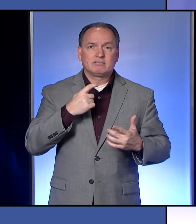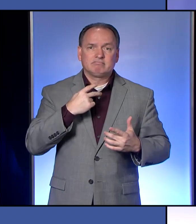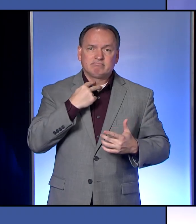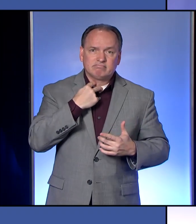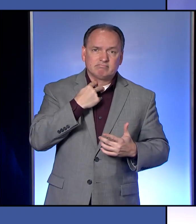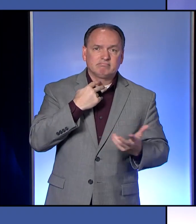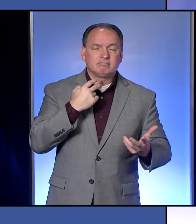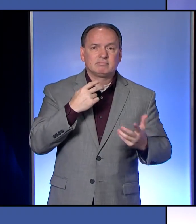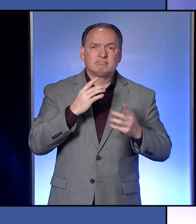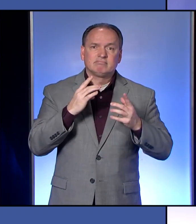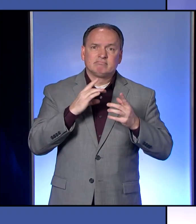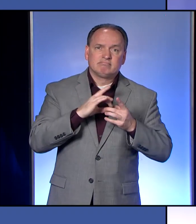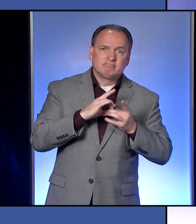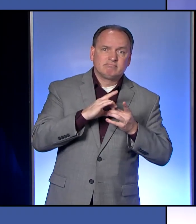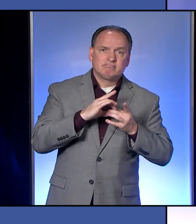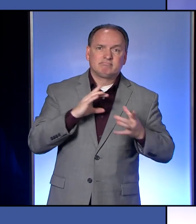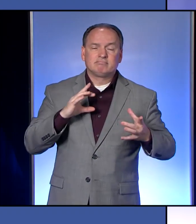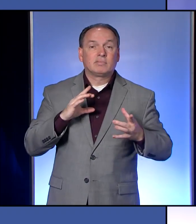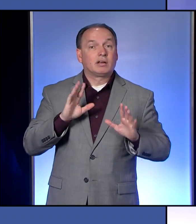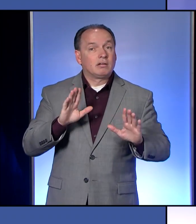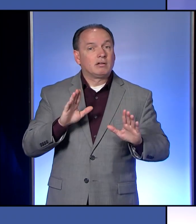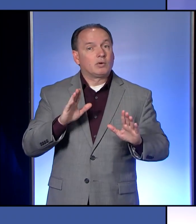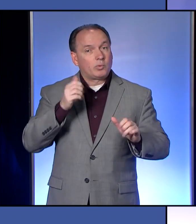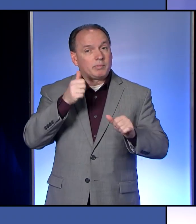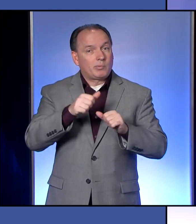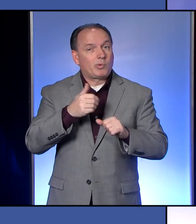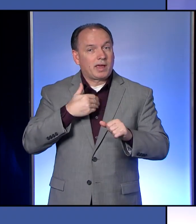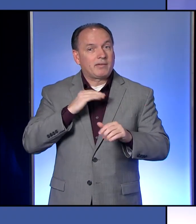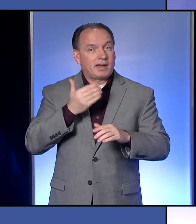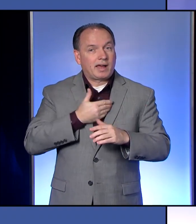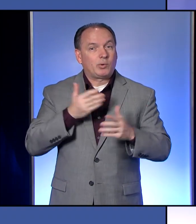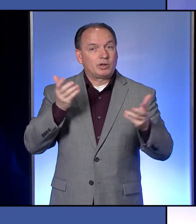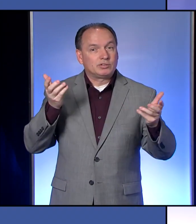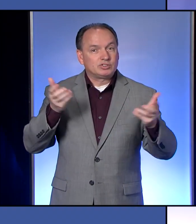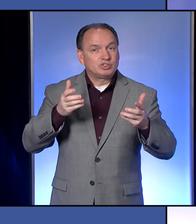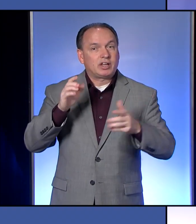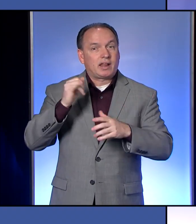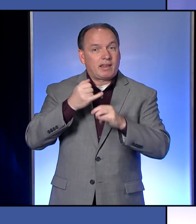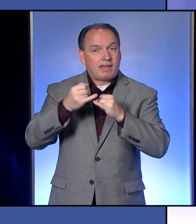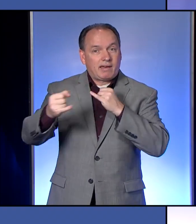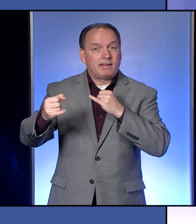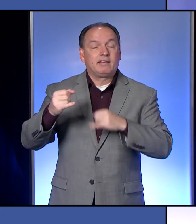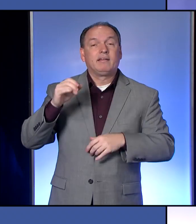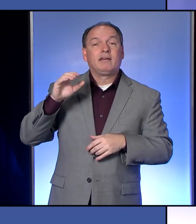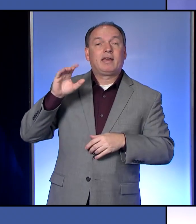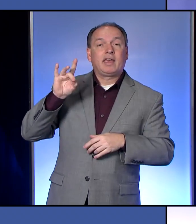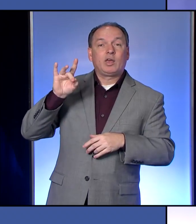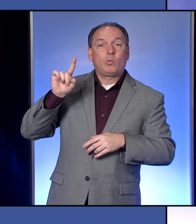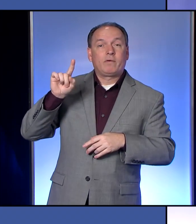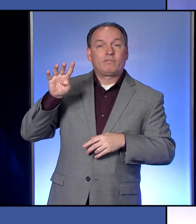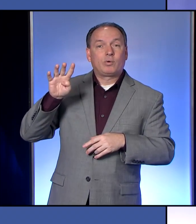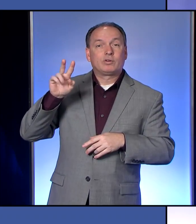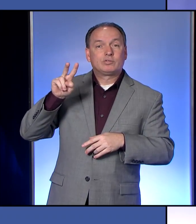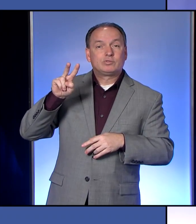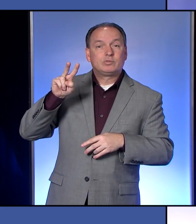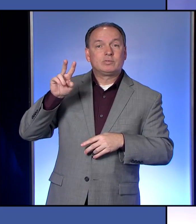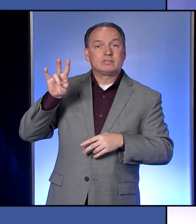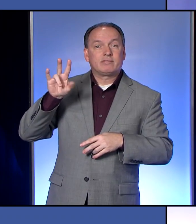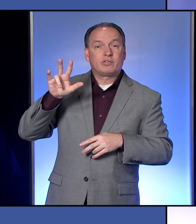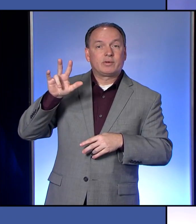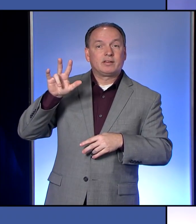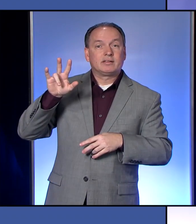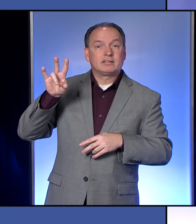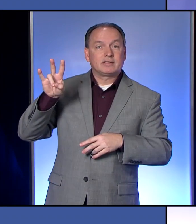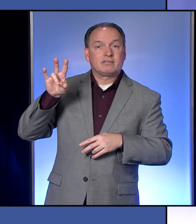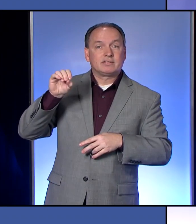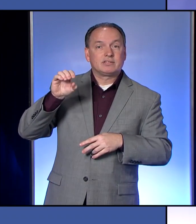detachment from that person that you love, don't forget that we do have our chat line, which is 814-273-7007.